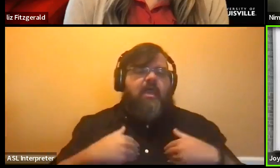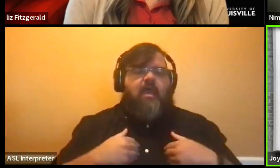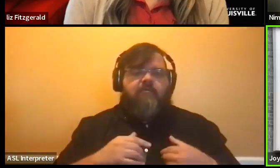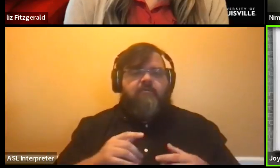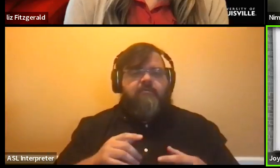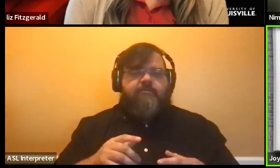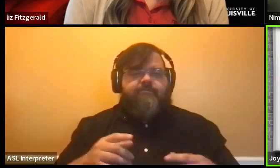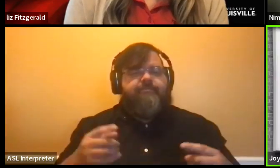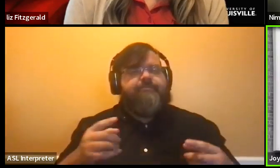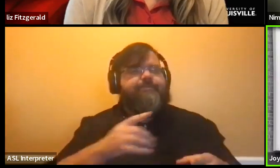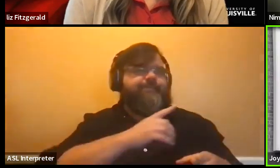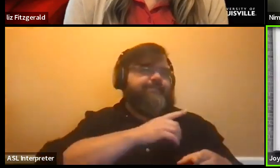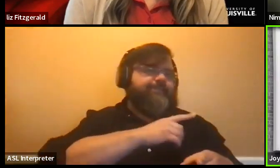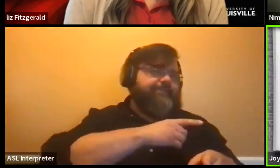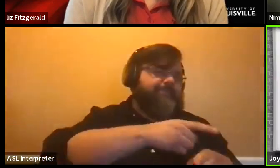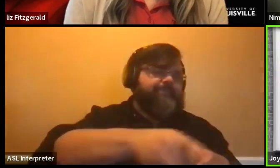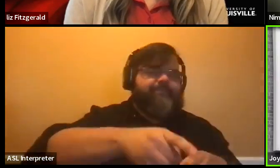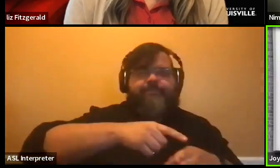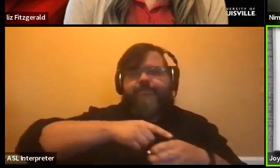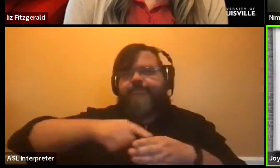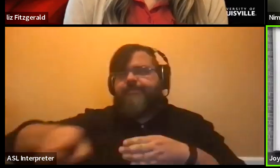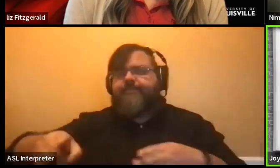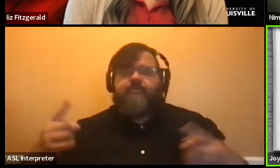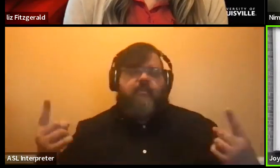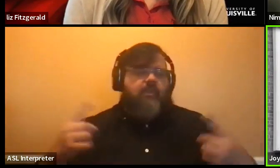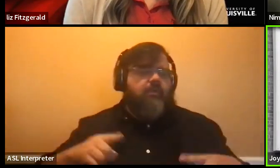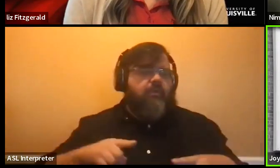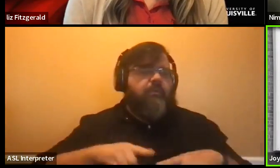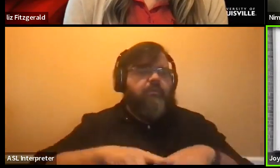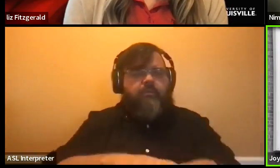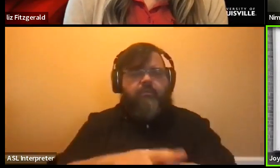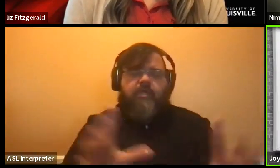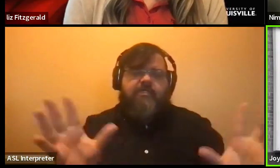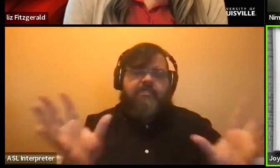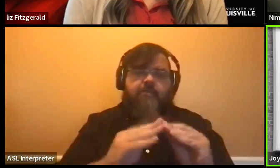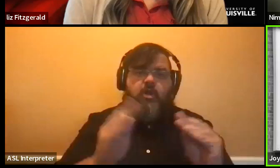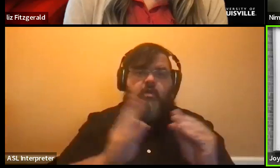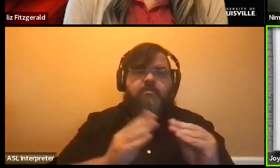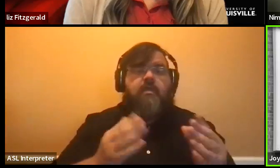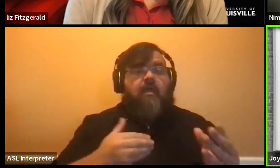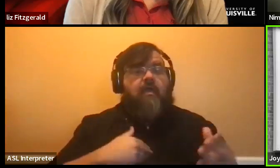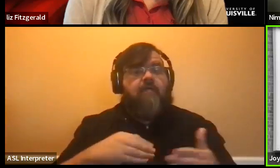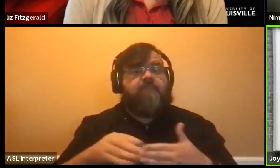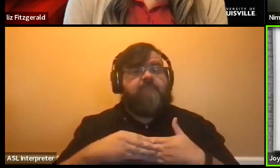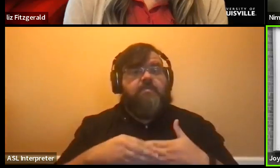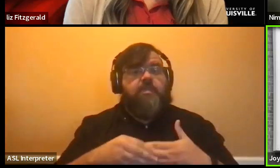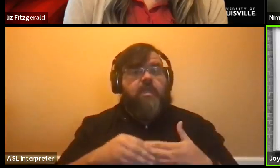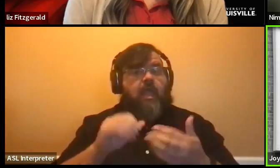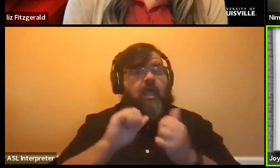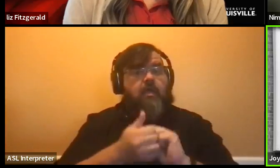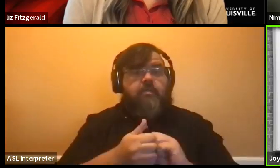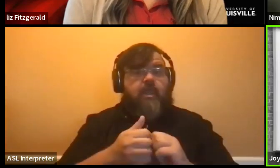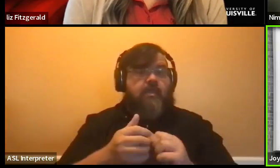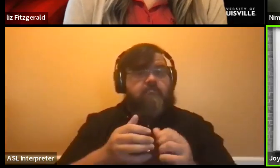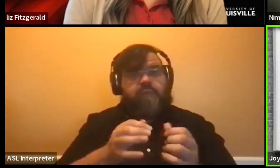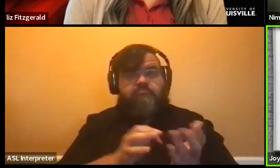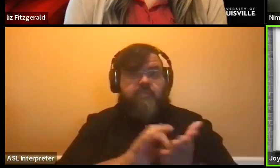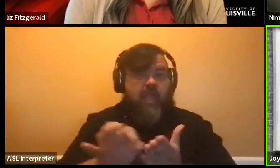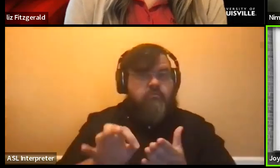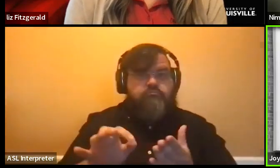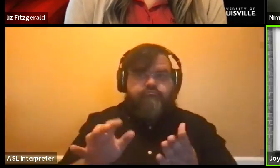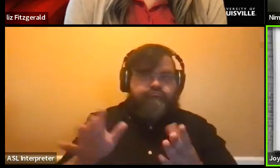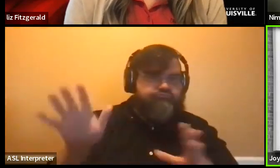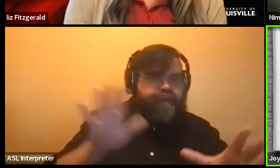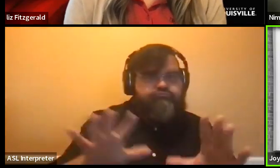which are topical. Topics always change. They have flexibility in how they count. So you work with your honors advisor to